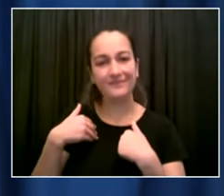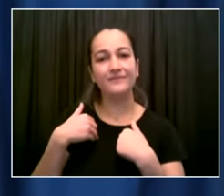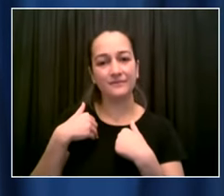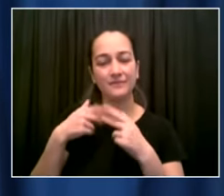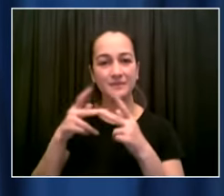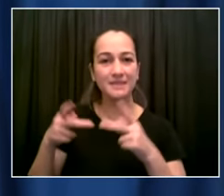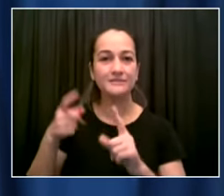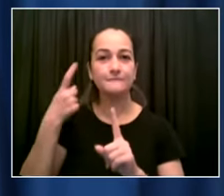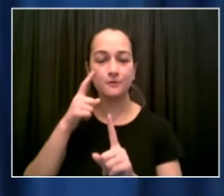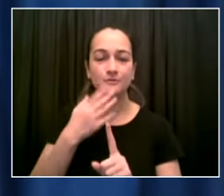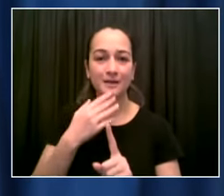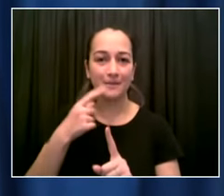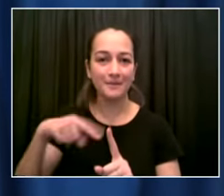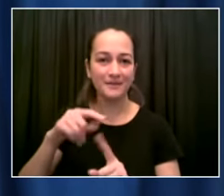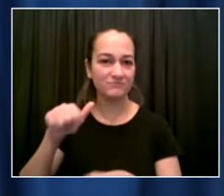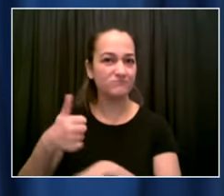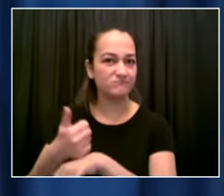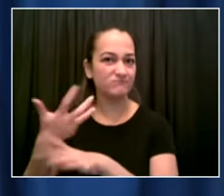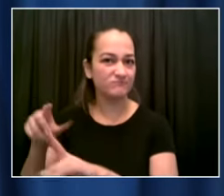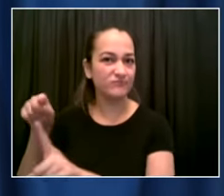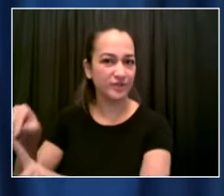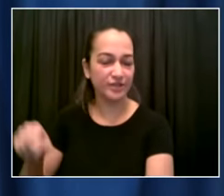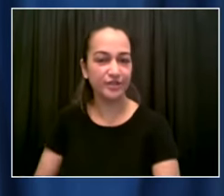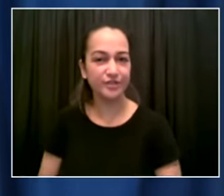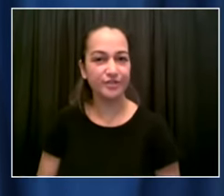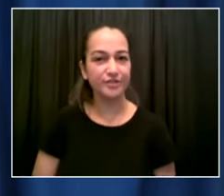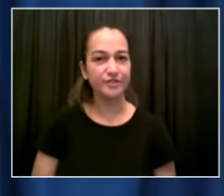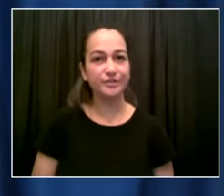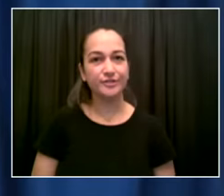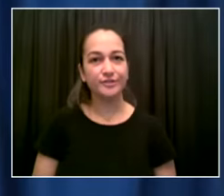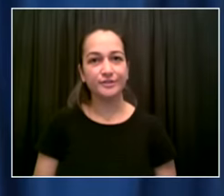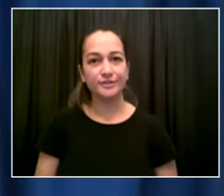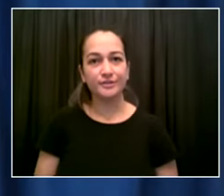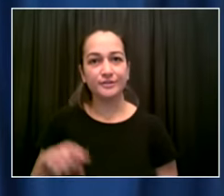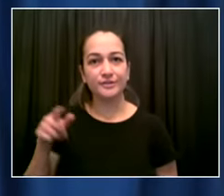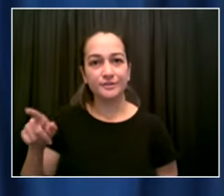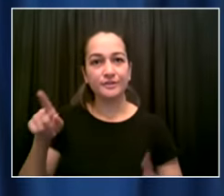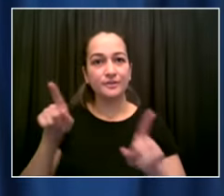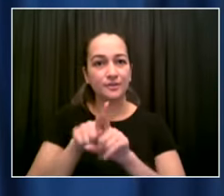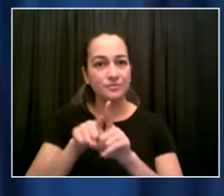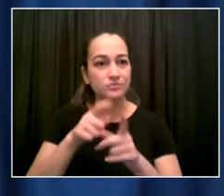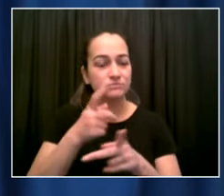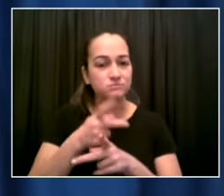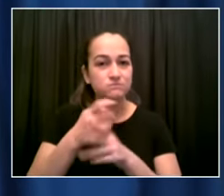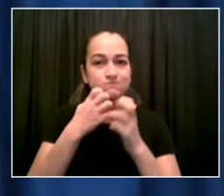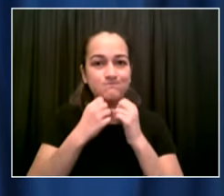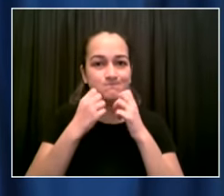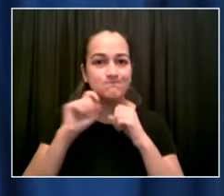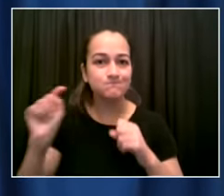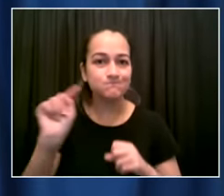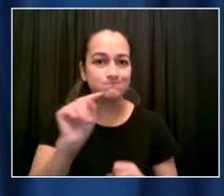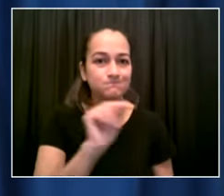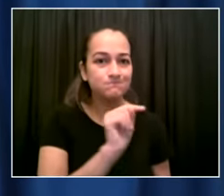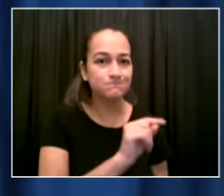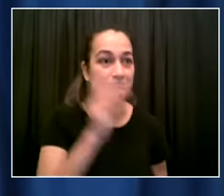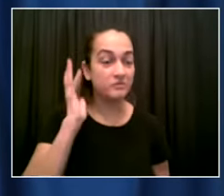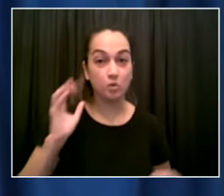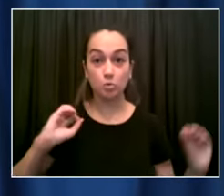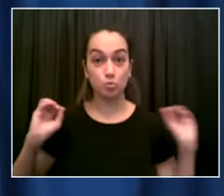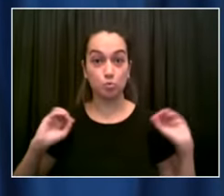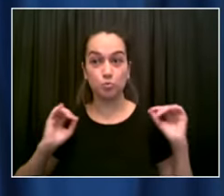who otherwise would have to go to yonkers or outside of new york so um this week is a story of